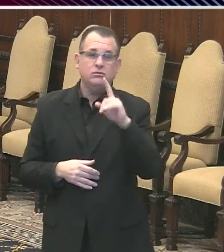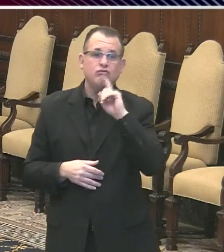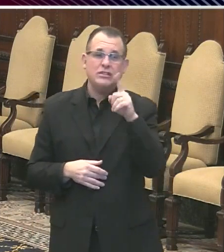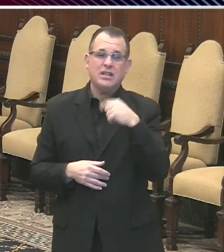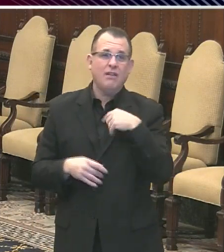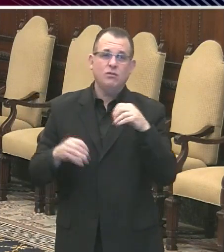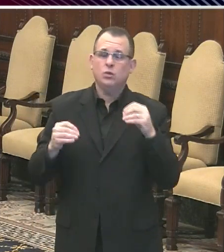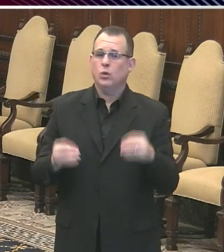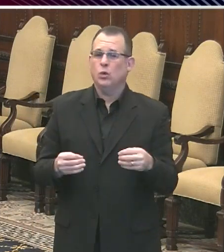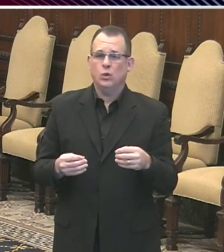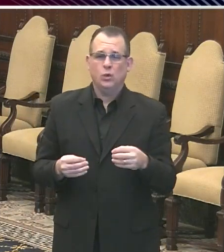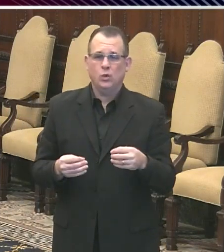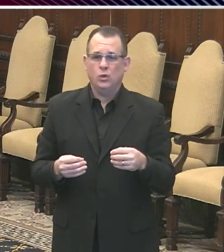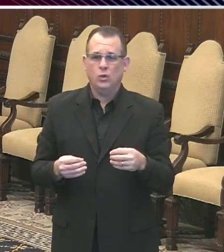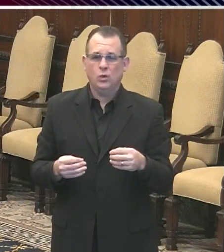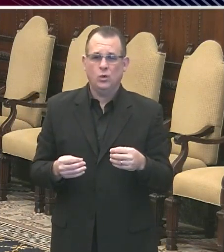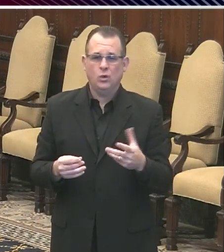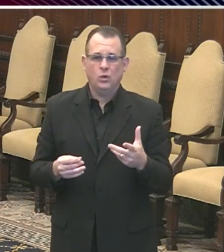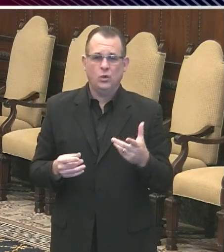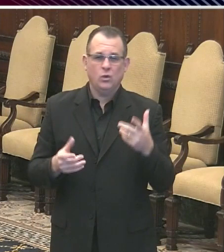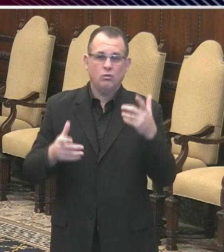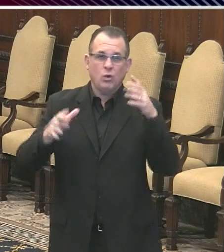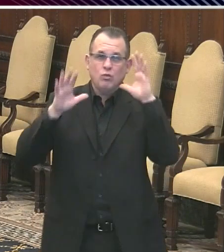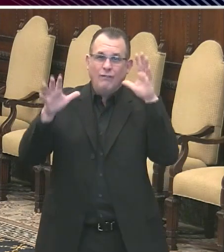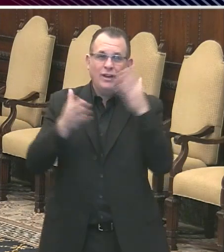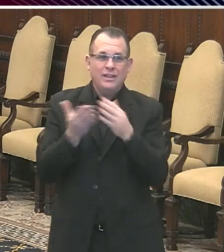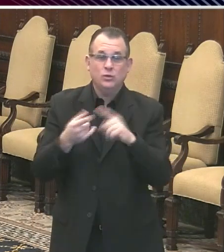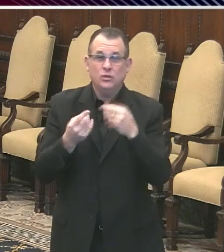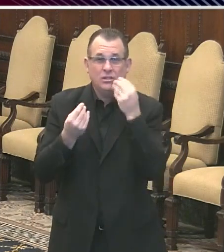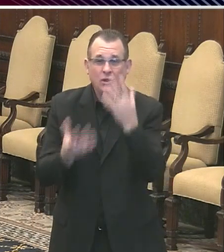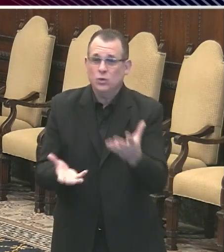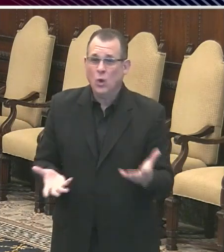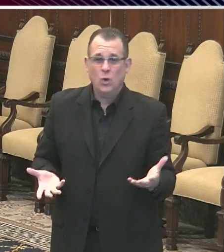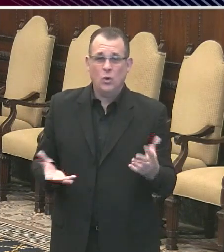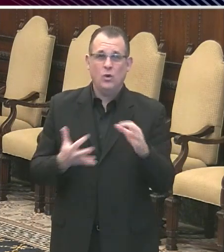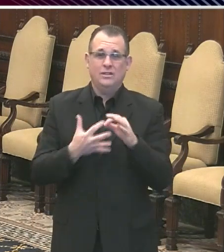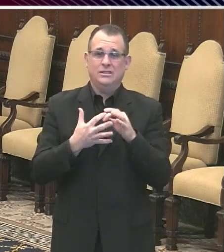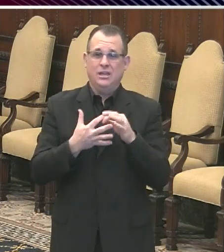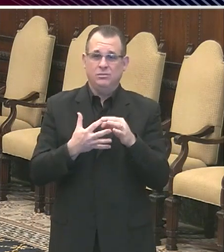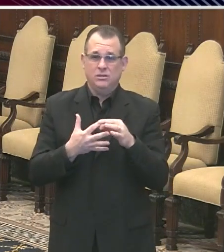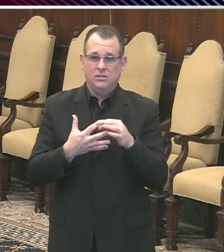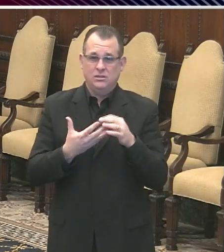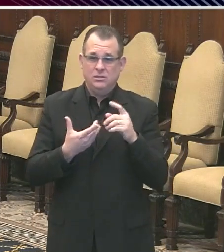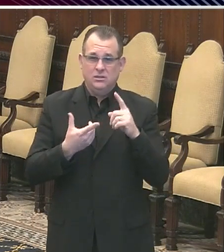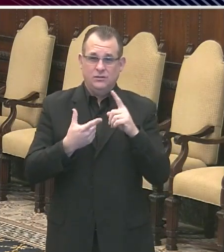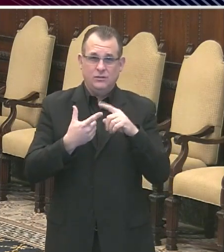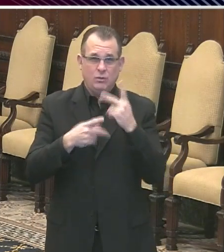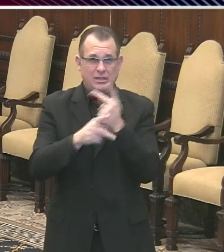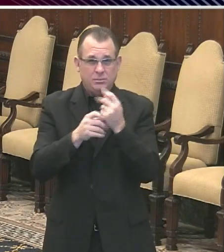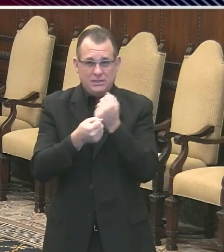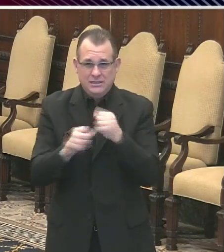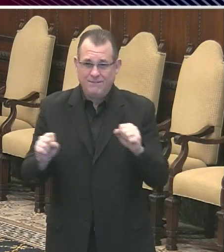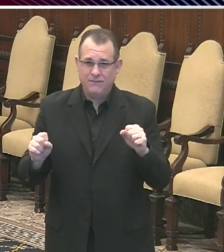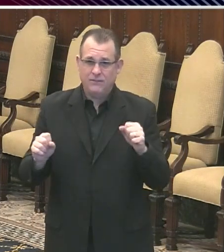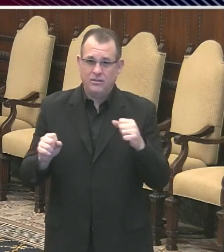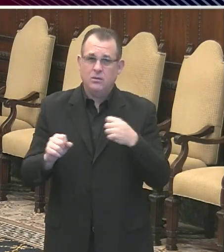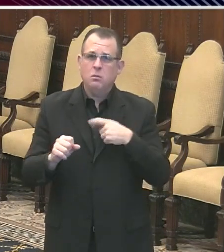definitive thing to tell them other than we'll get open as soon as it's safe and to apply for everything that's available.